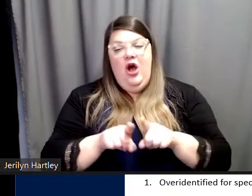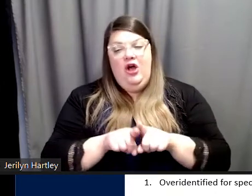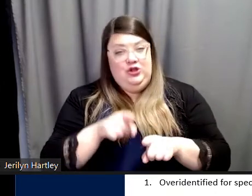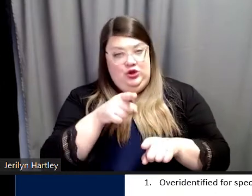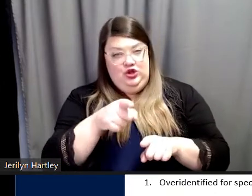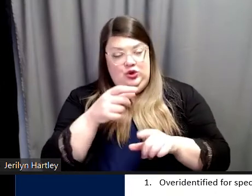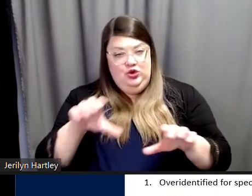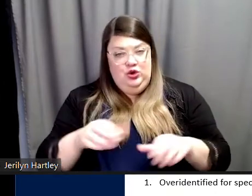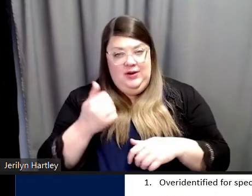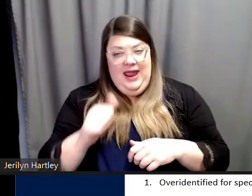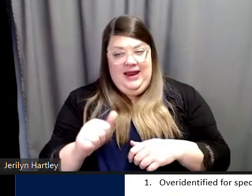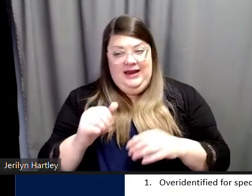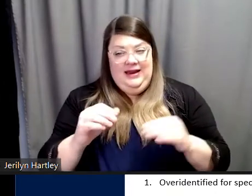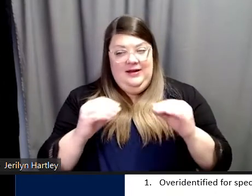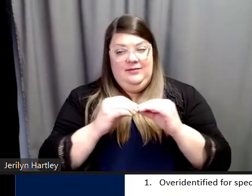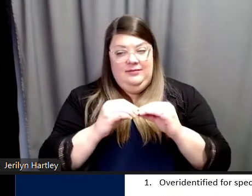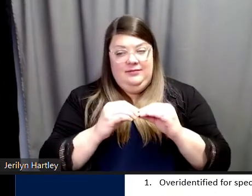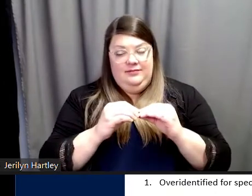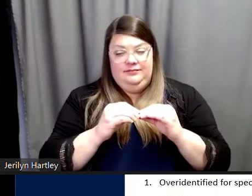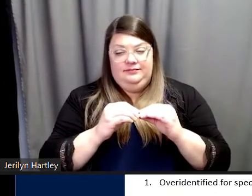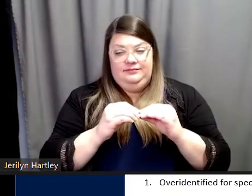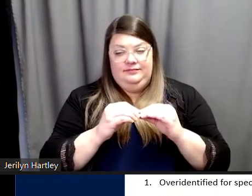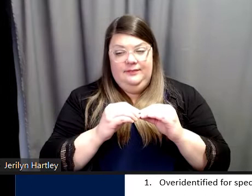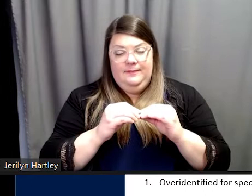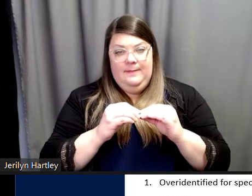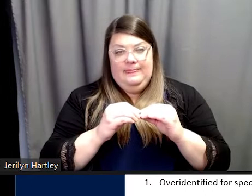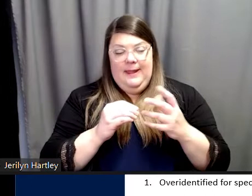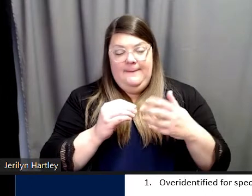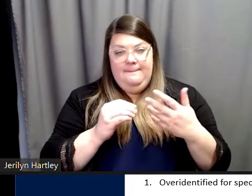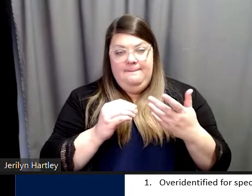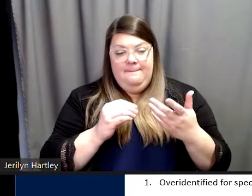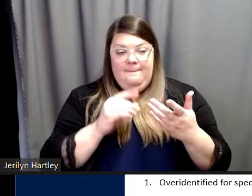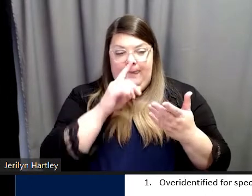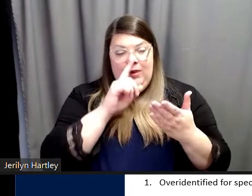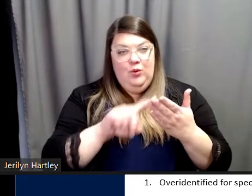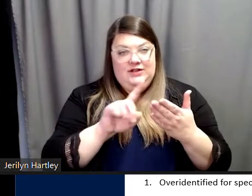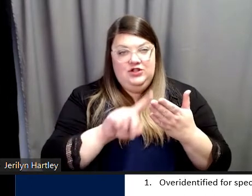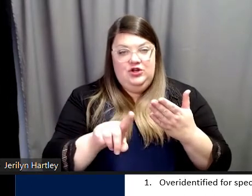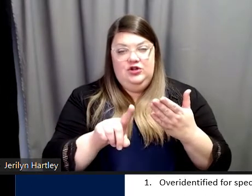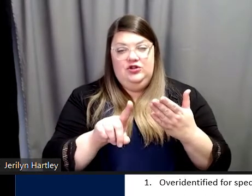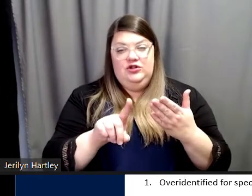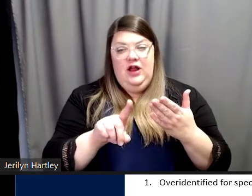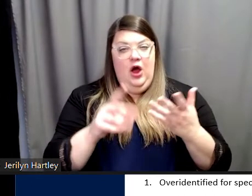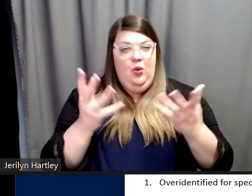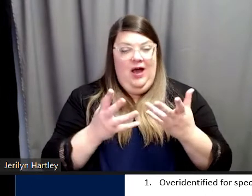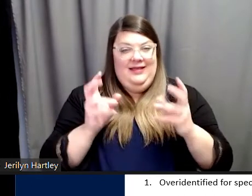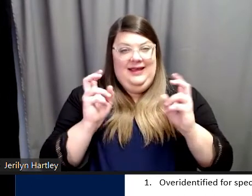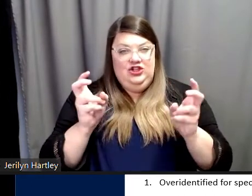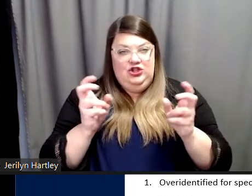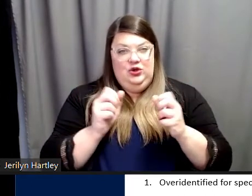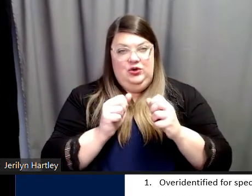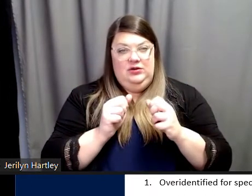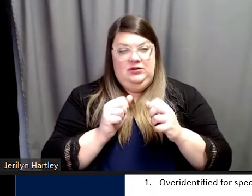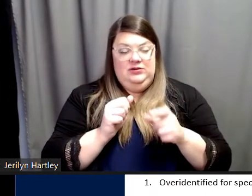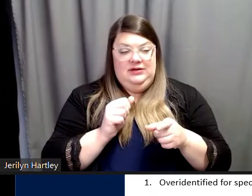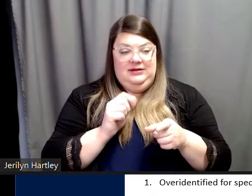do any further research on what the issue is with people with